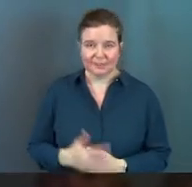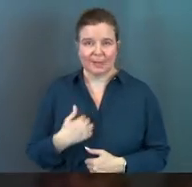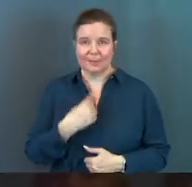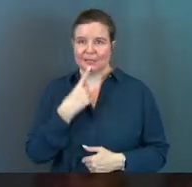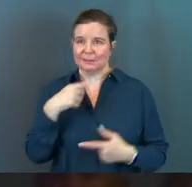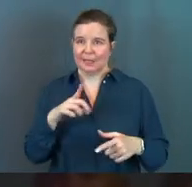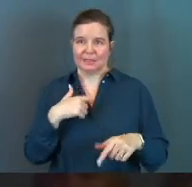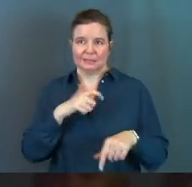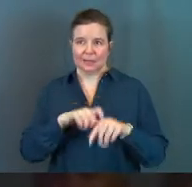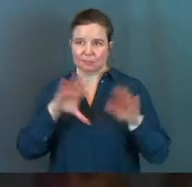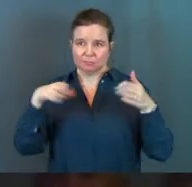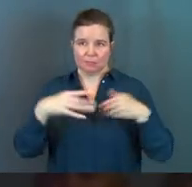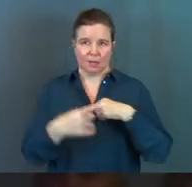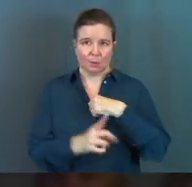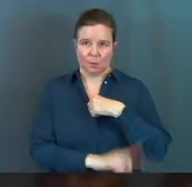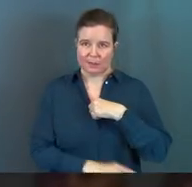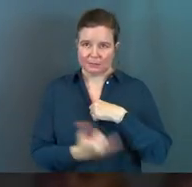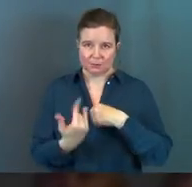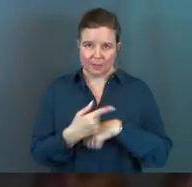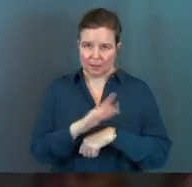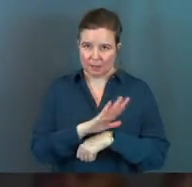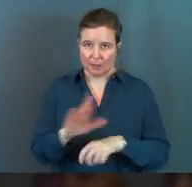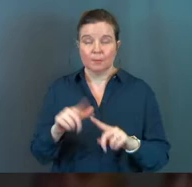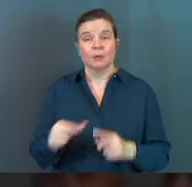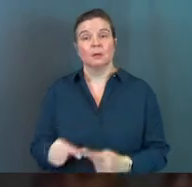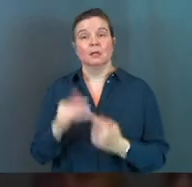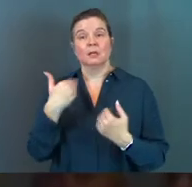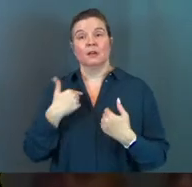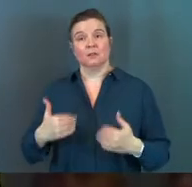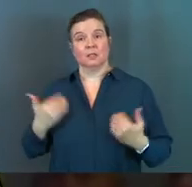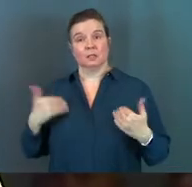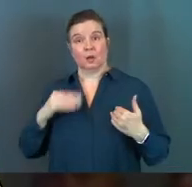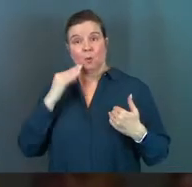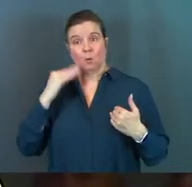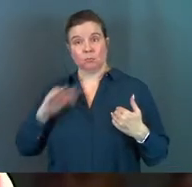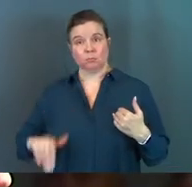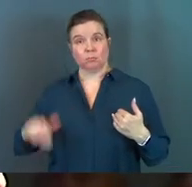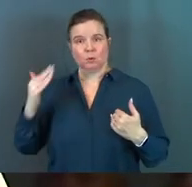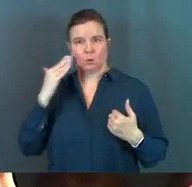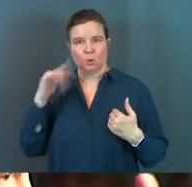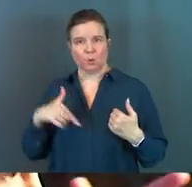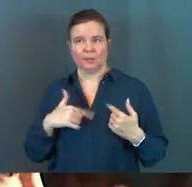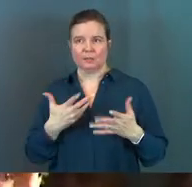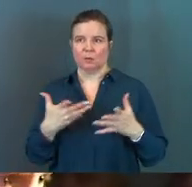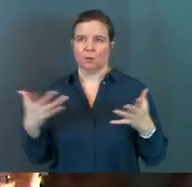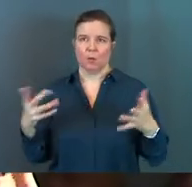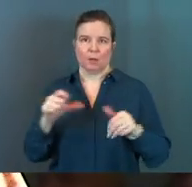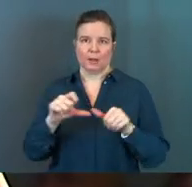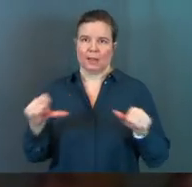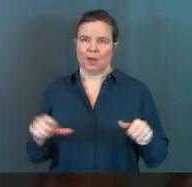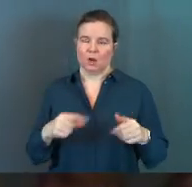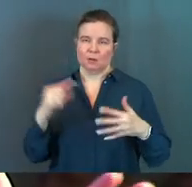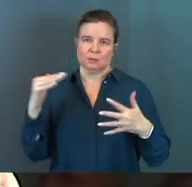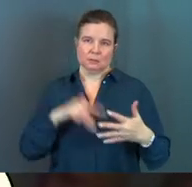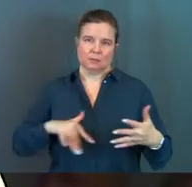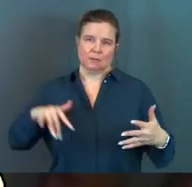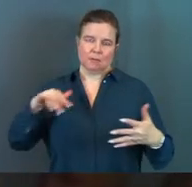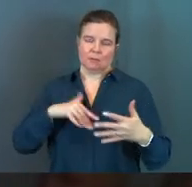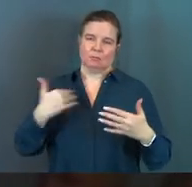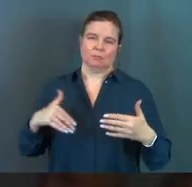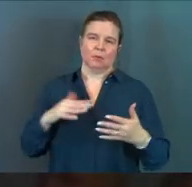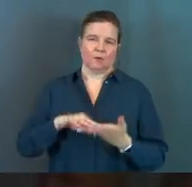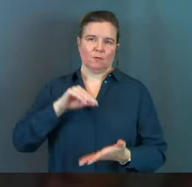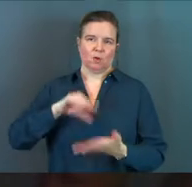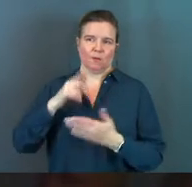I'm not going to spend a lot of time on consequences today. But especially if you've got young ones at home, you know this is a whole area of study. It's a whole